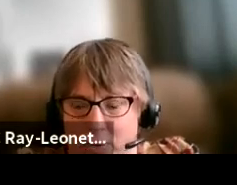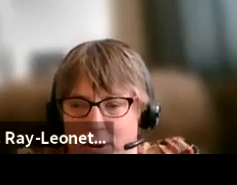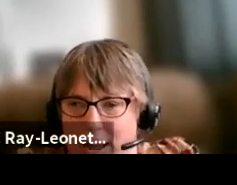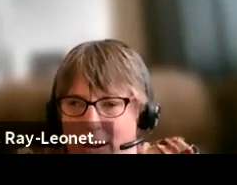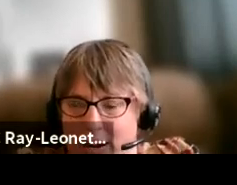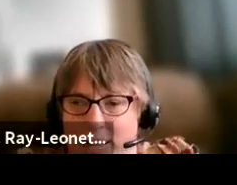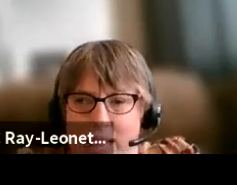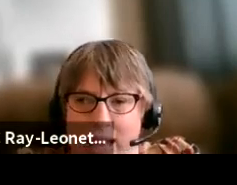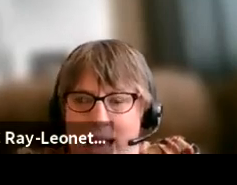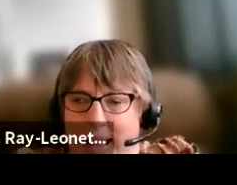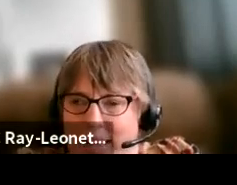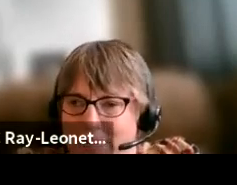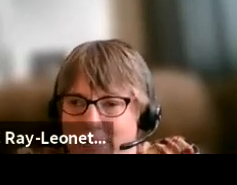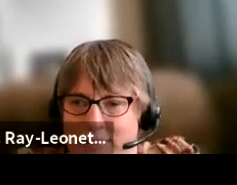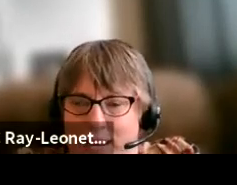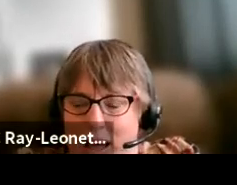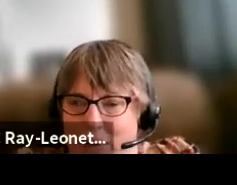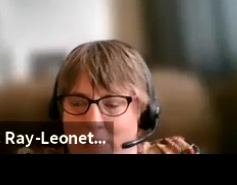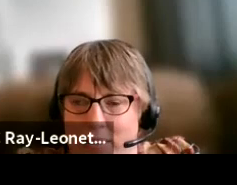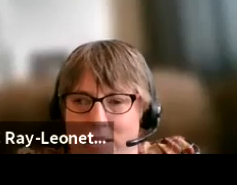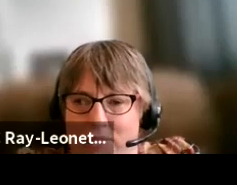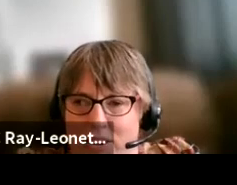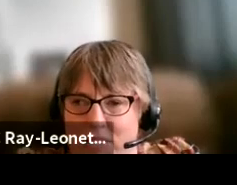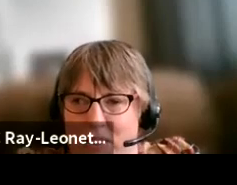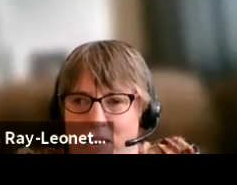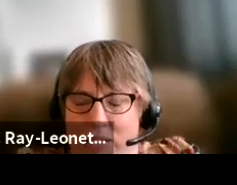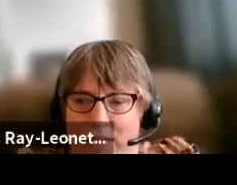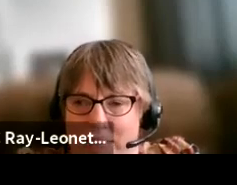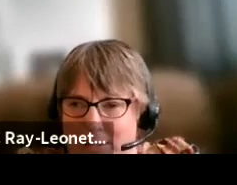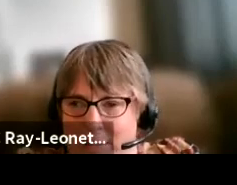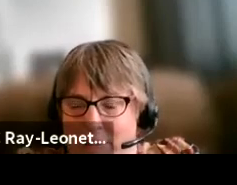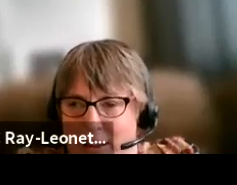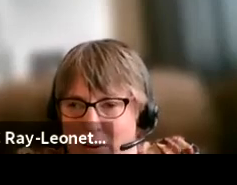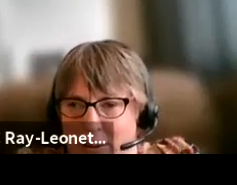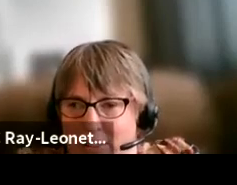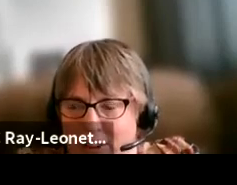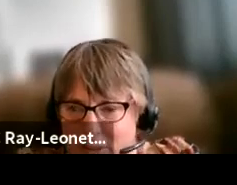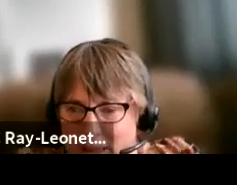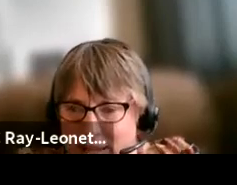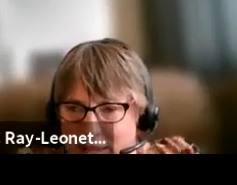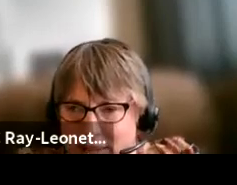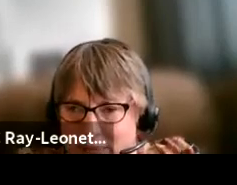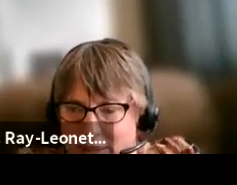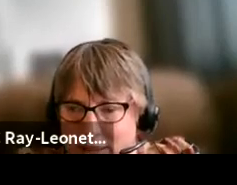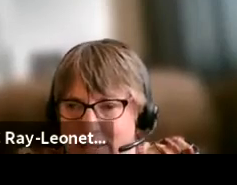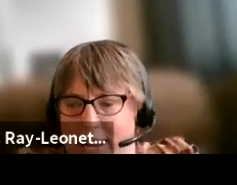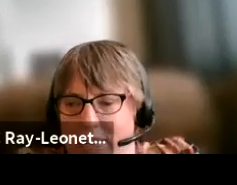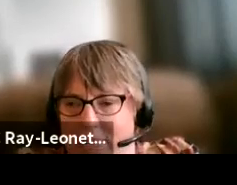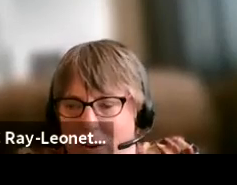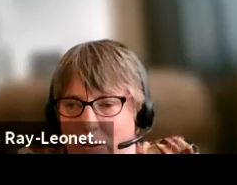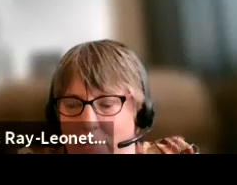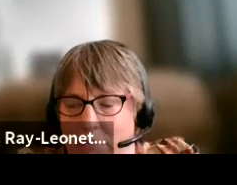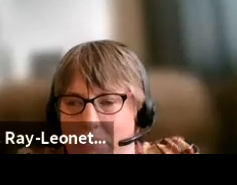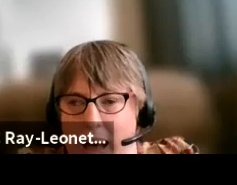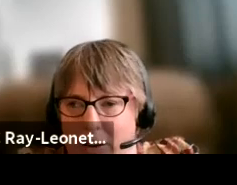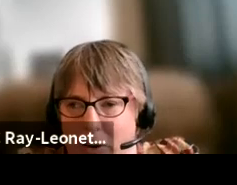supports coordinator, hey, first of all, that was never my goal in the first place. Second